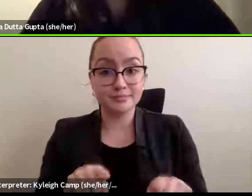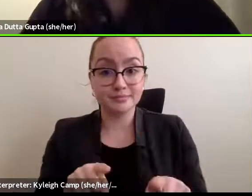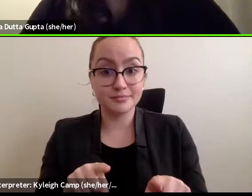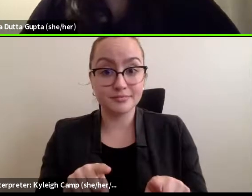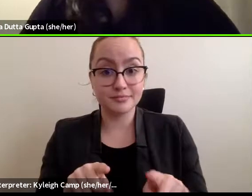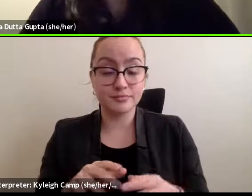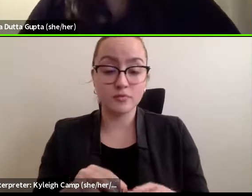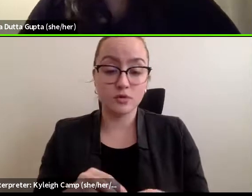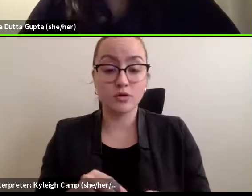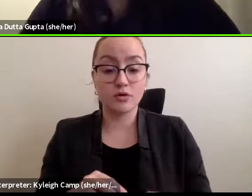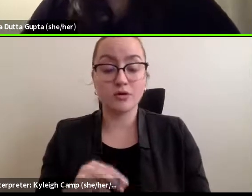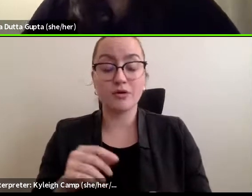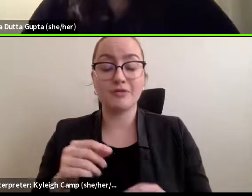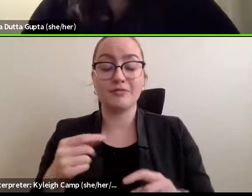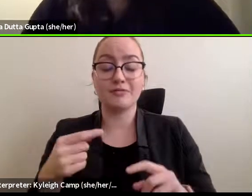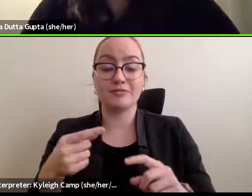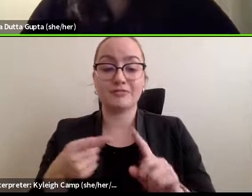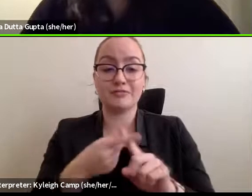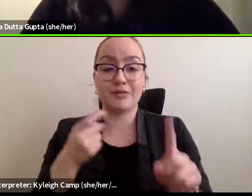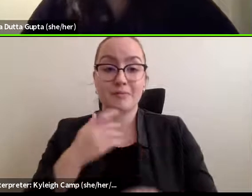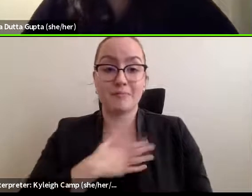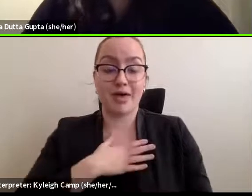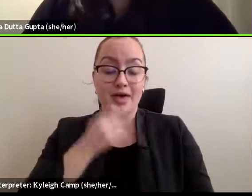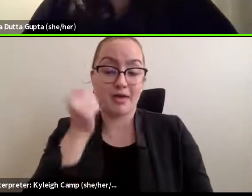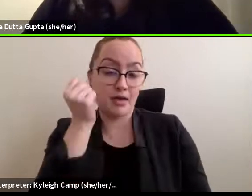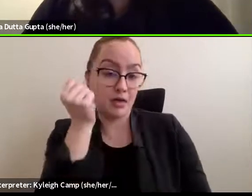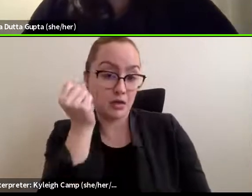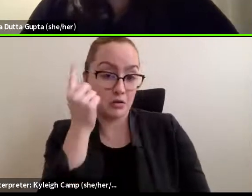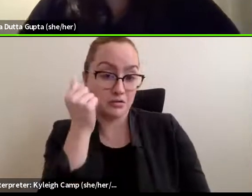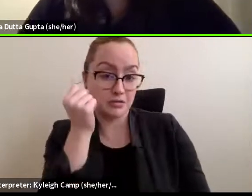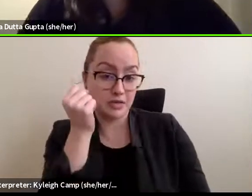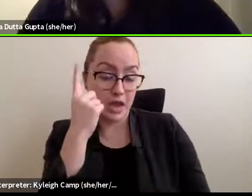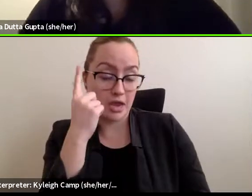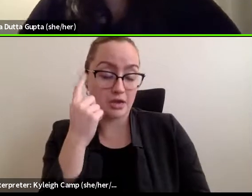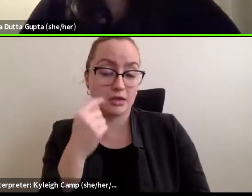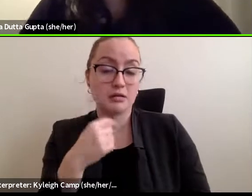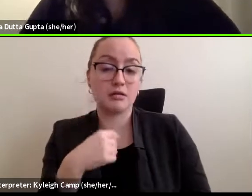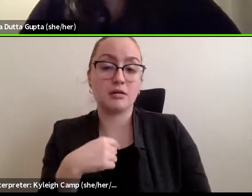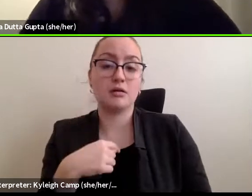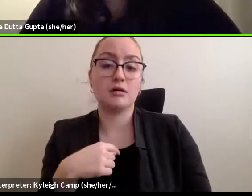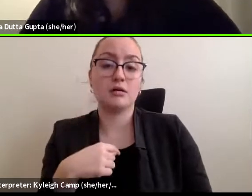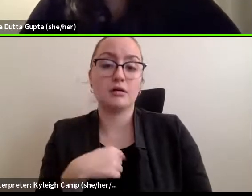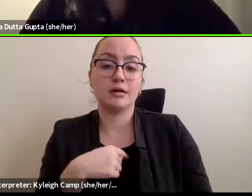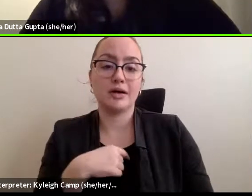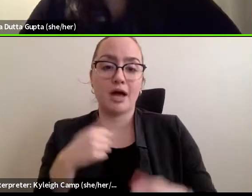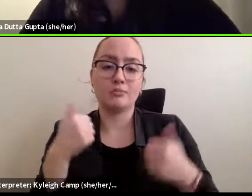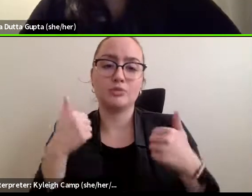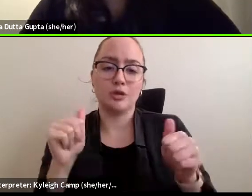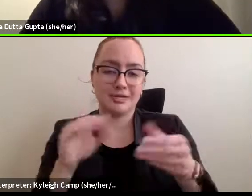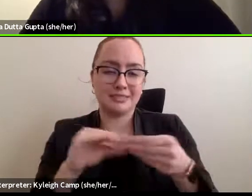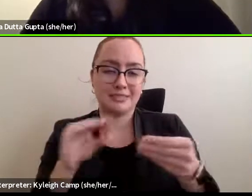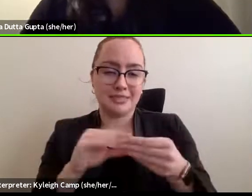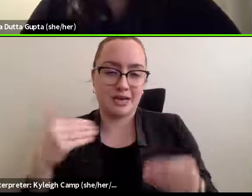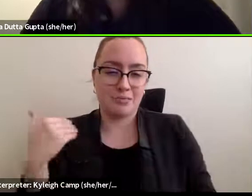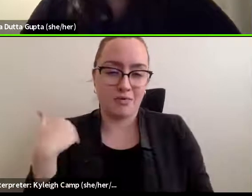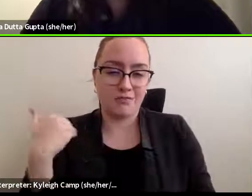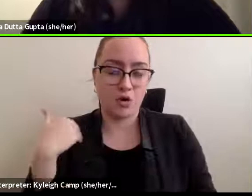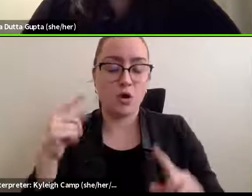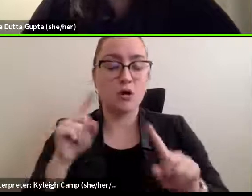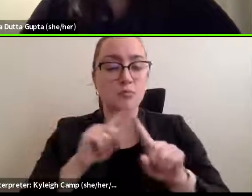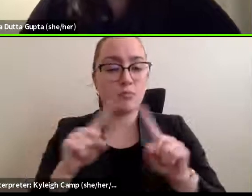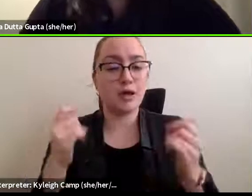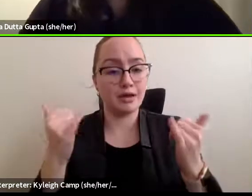best of my understanding, I would say that, as I was trying to articulate, that there is a colonial